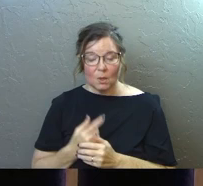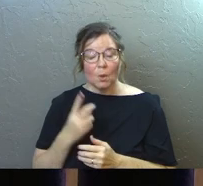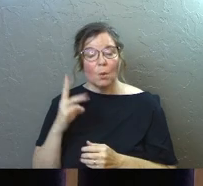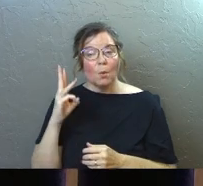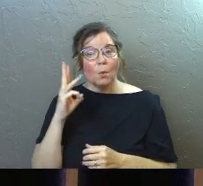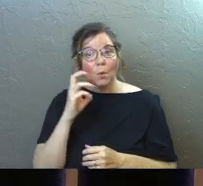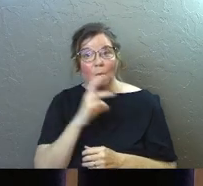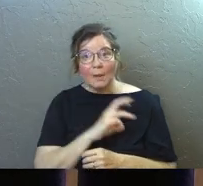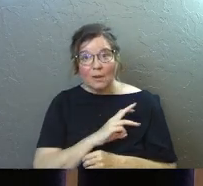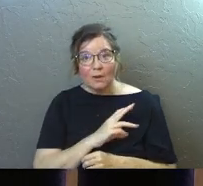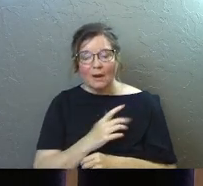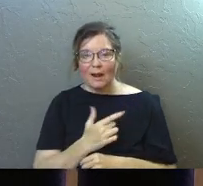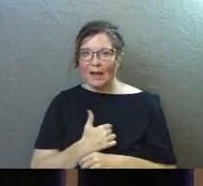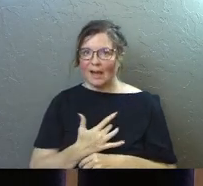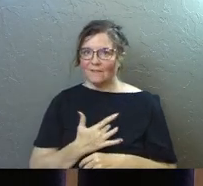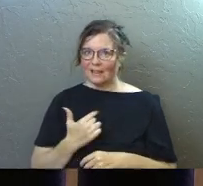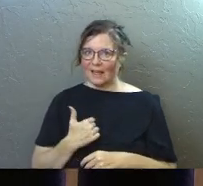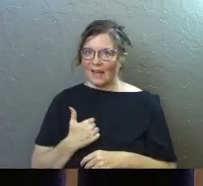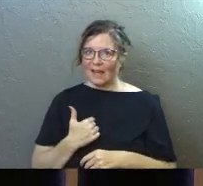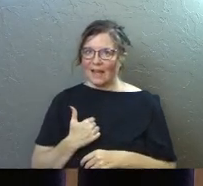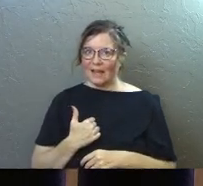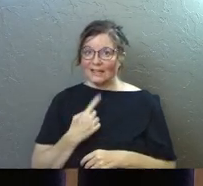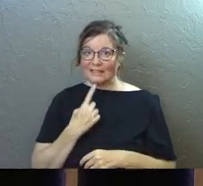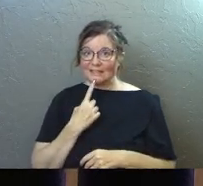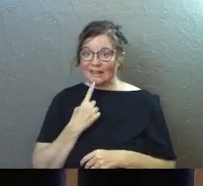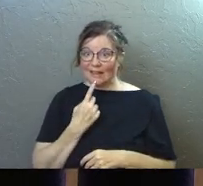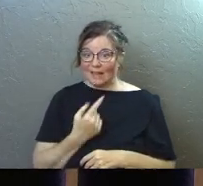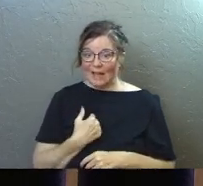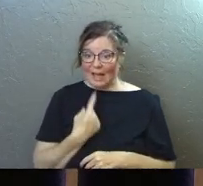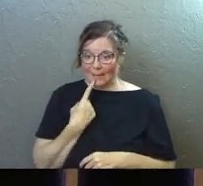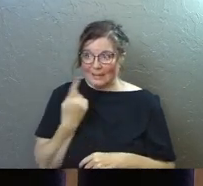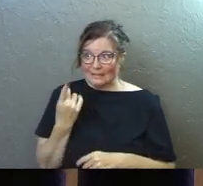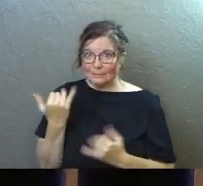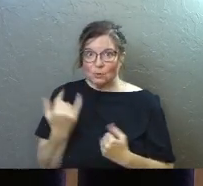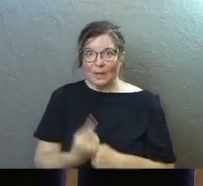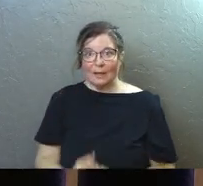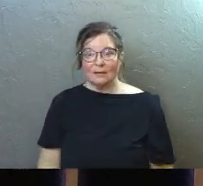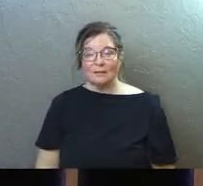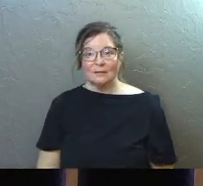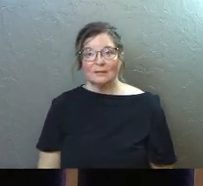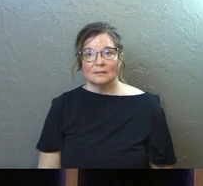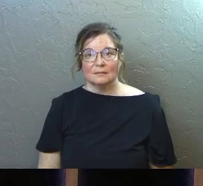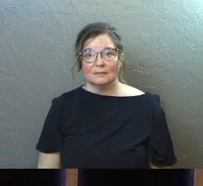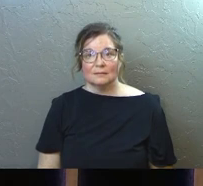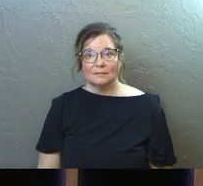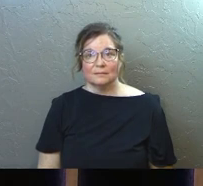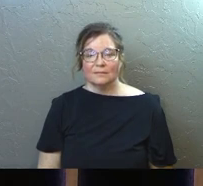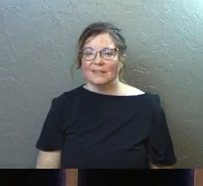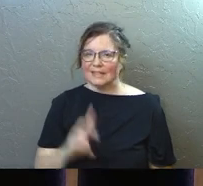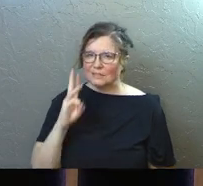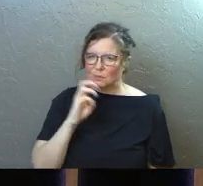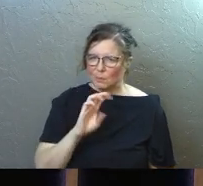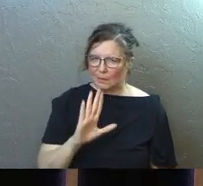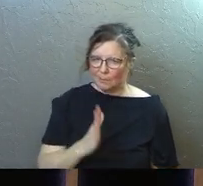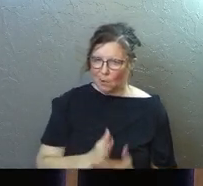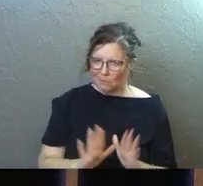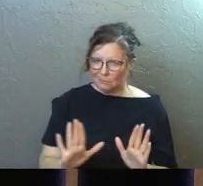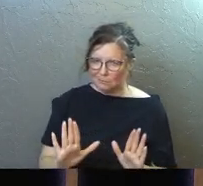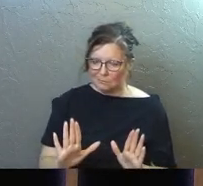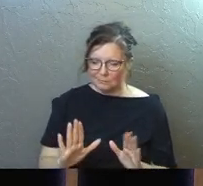what's weird is I feel like I could say I miss him today. Hey, this is the weird part.